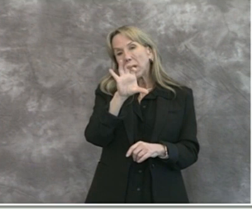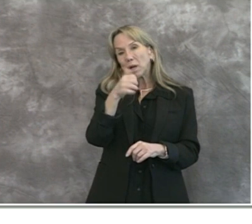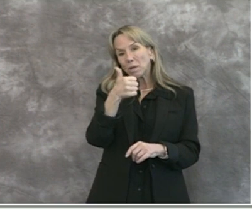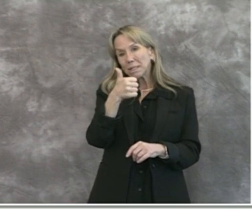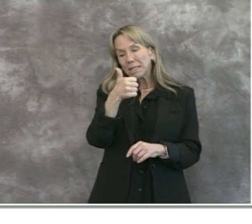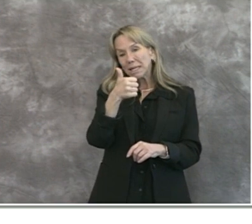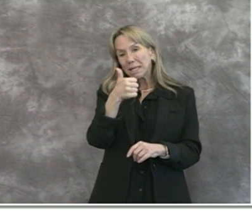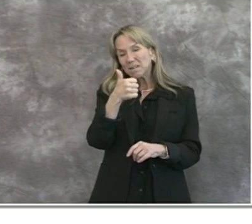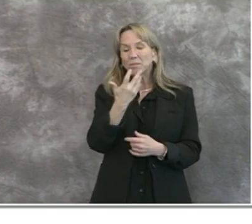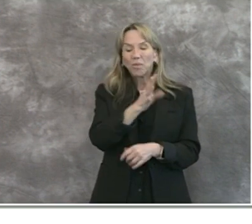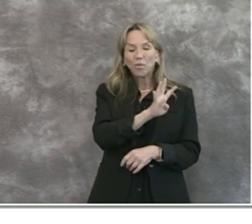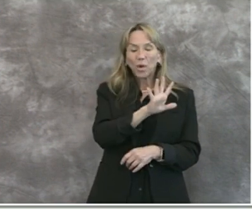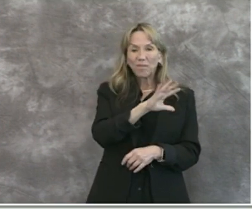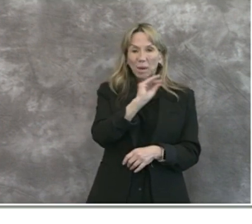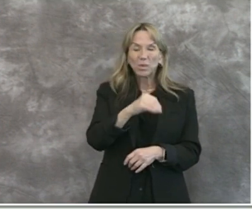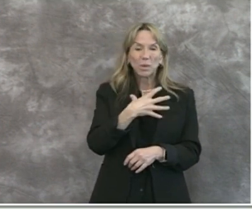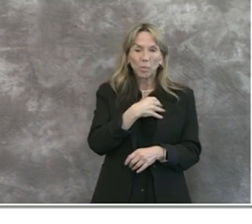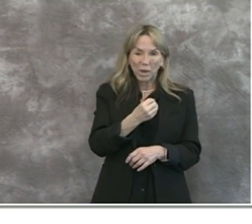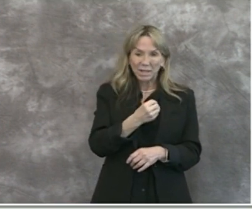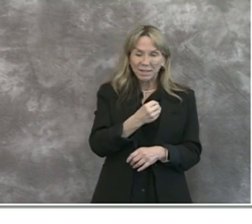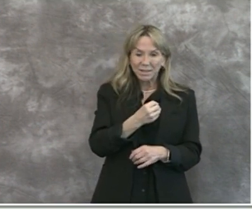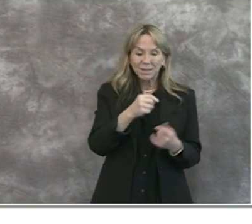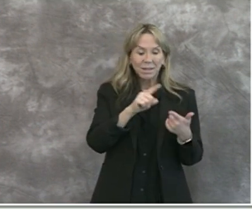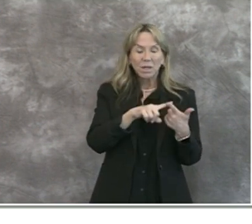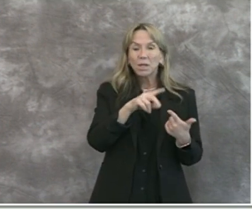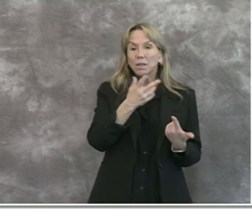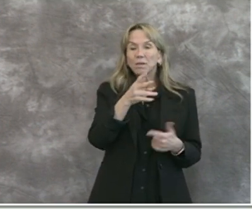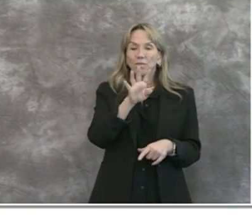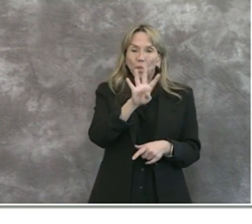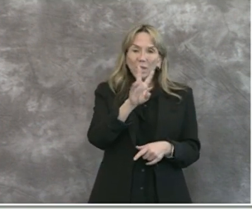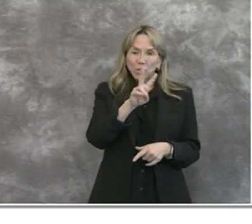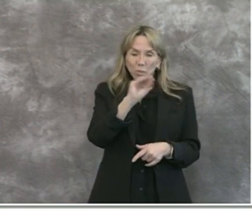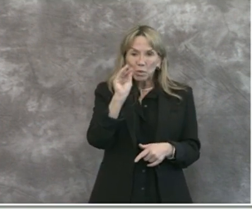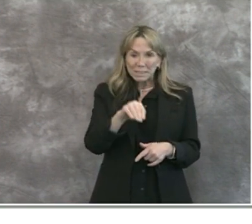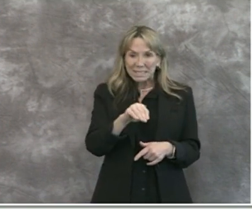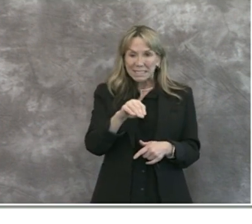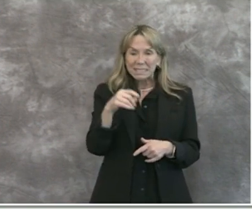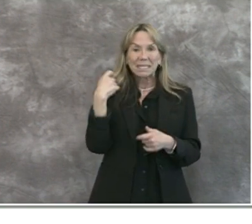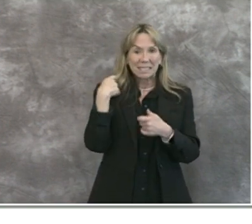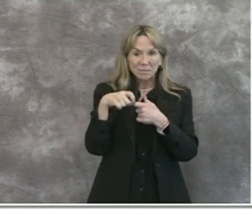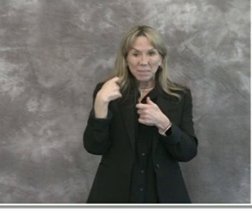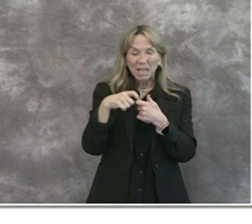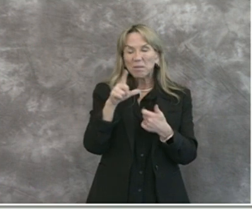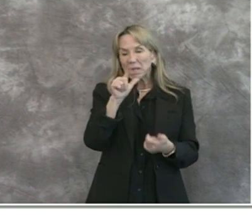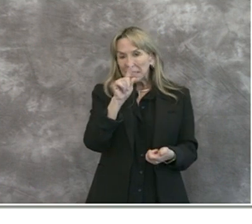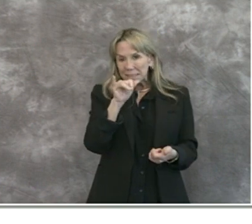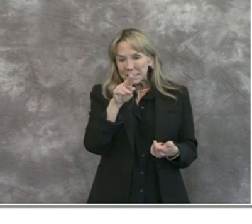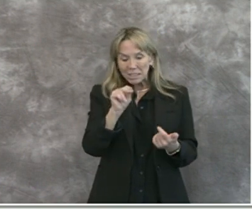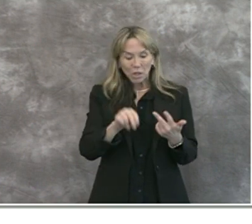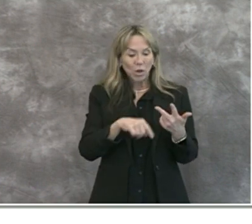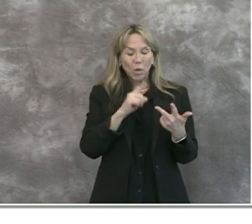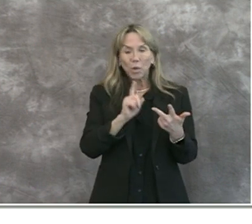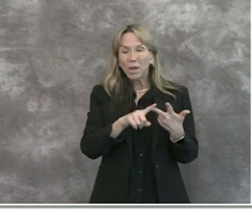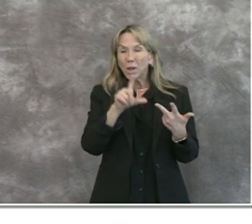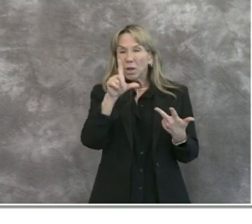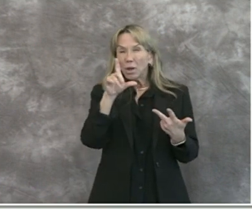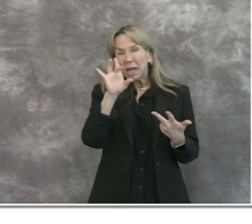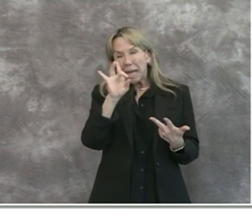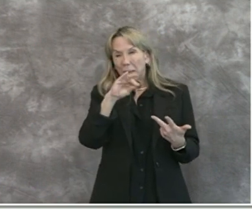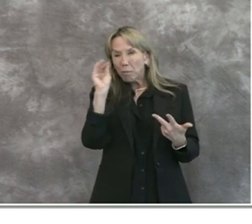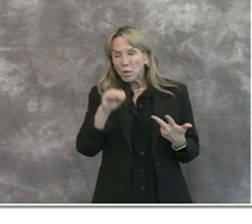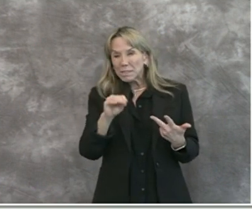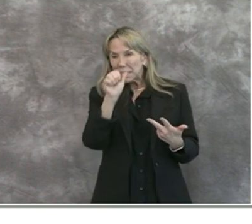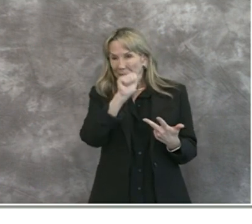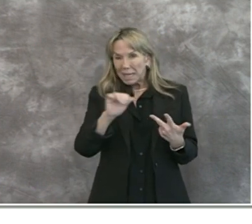or 45% are white, 102 or 42% are Hispanic or Latino, 20 or 8%